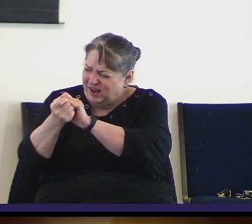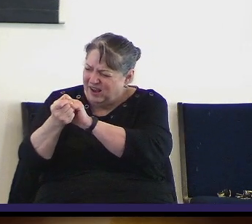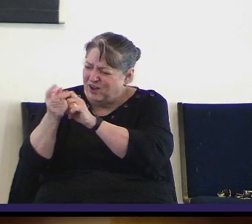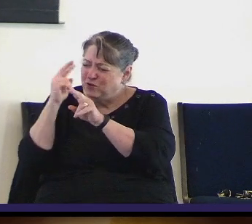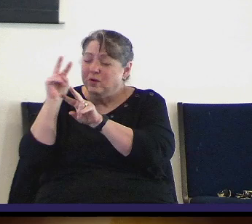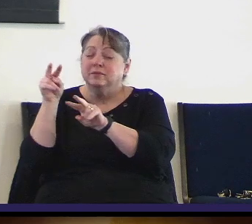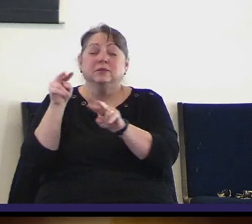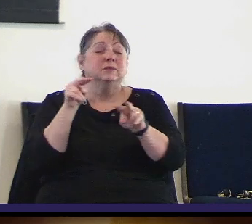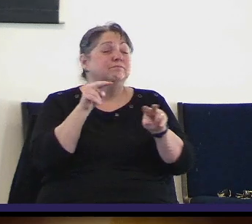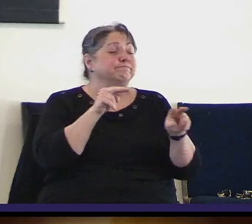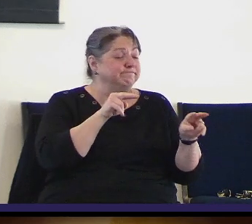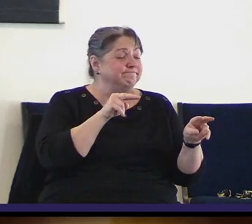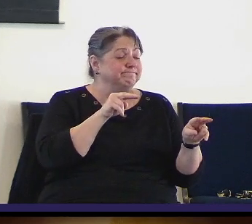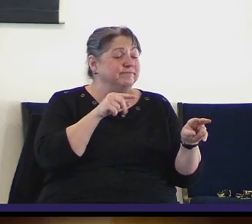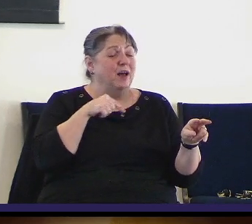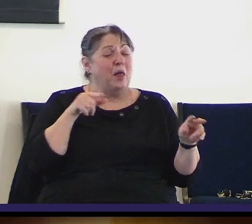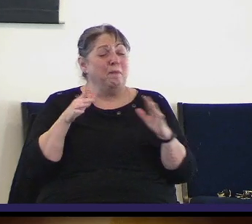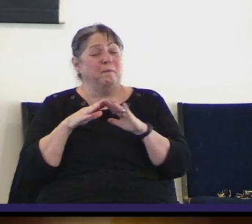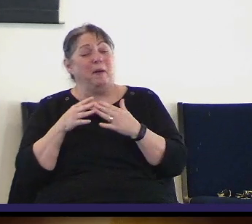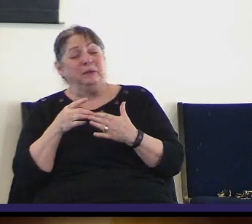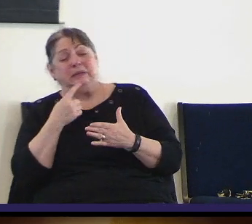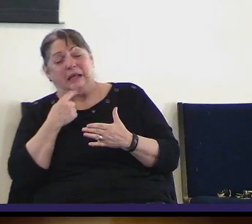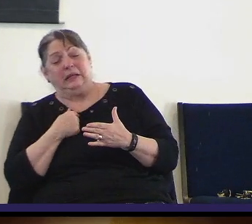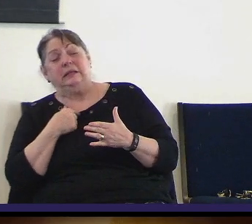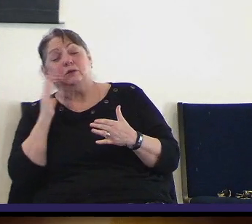anything you told us to read about it in your word